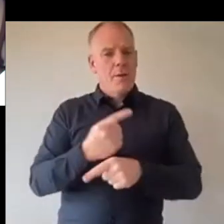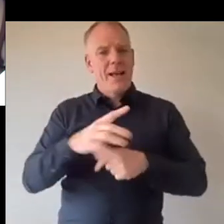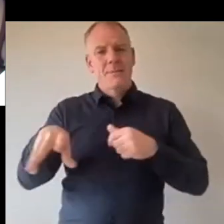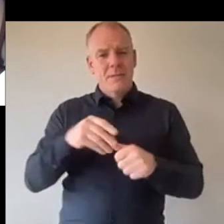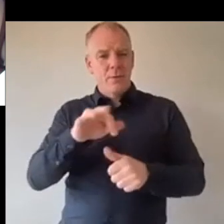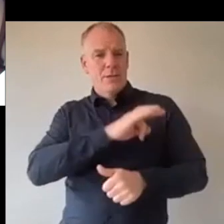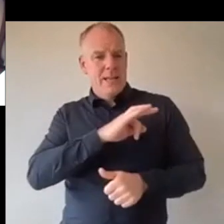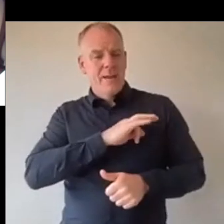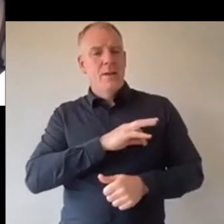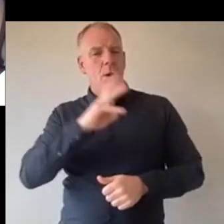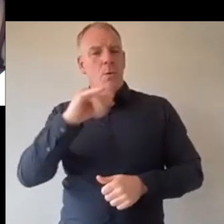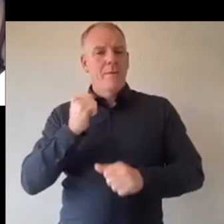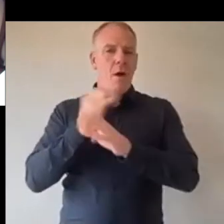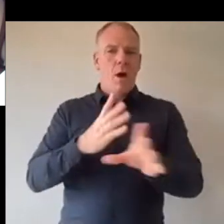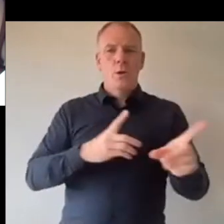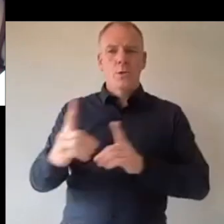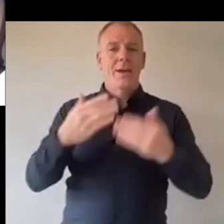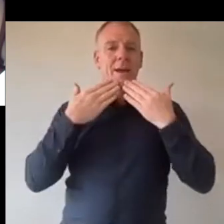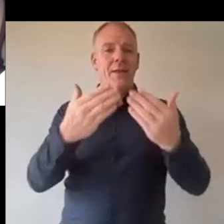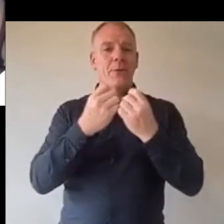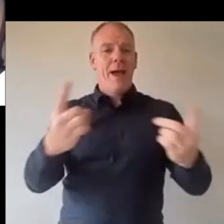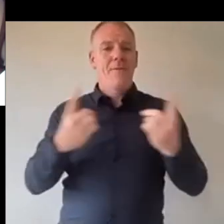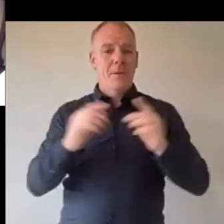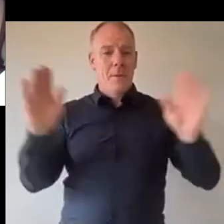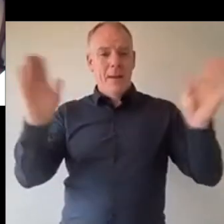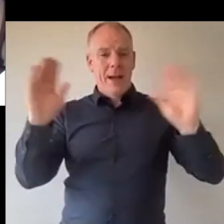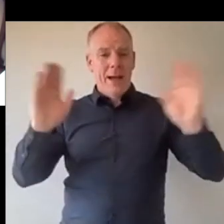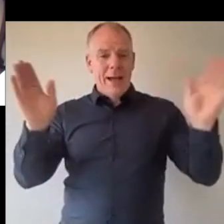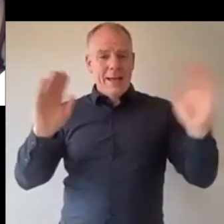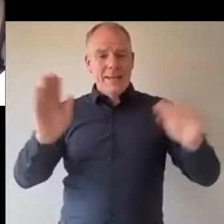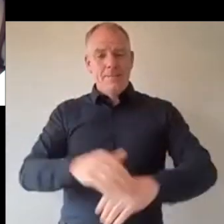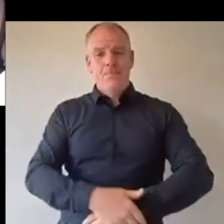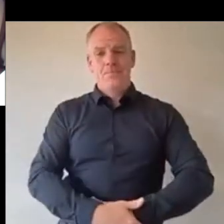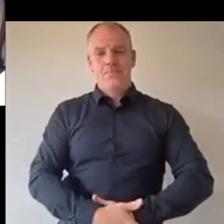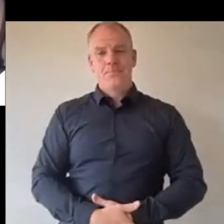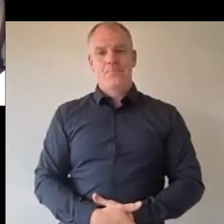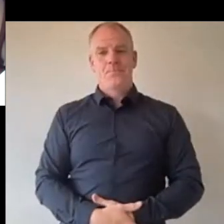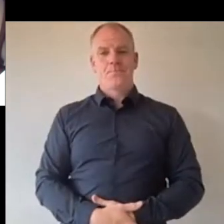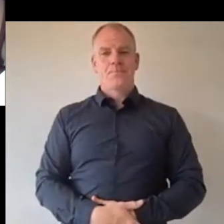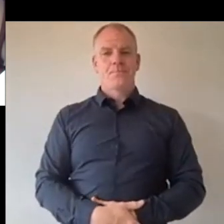for um all that you've done thanks everyone thank you thank you bye bye thank